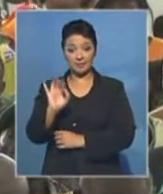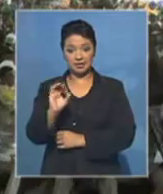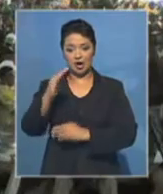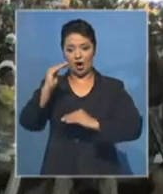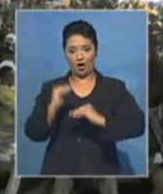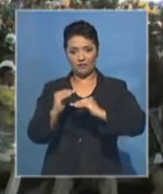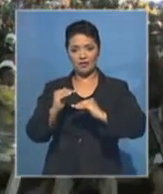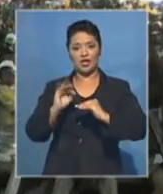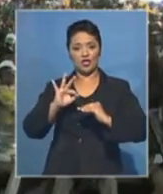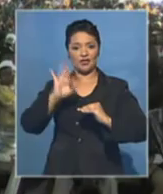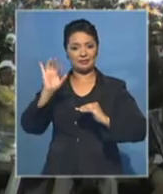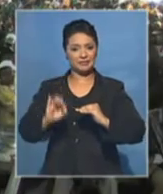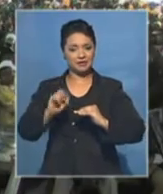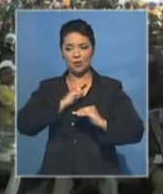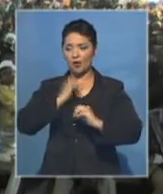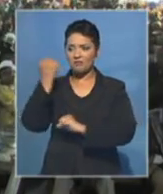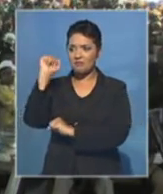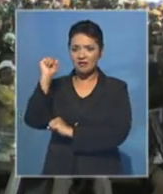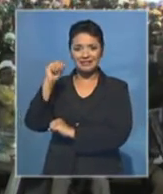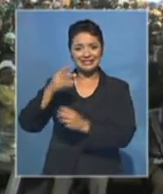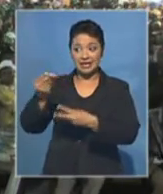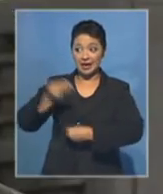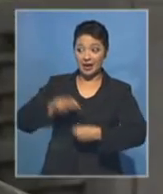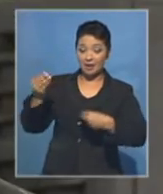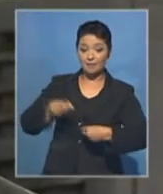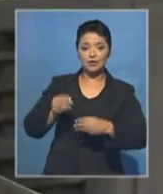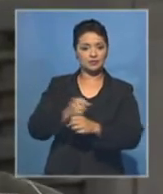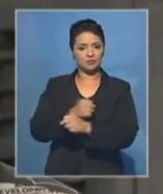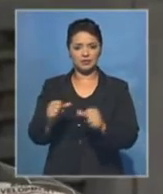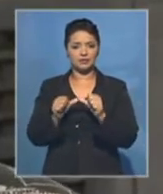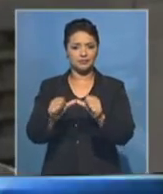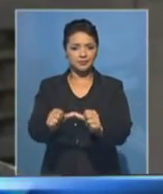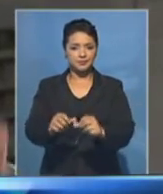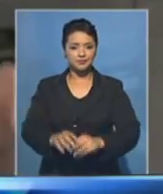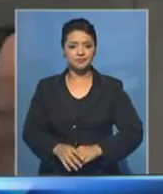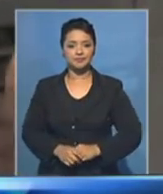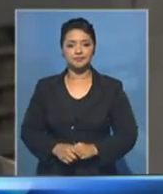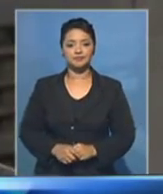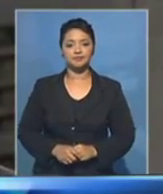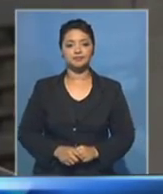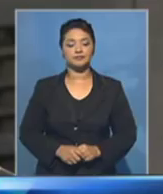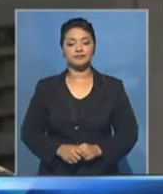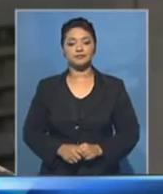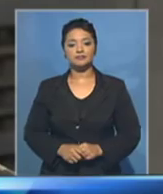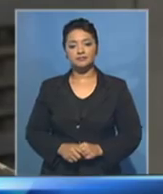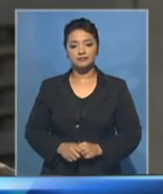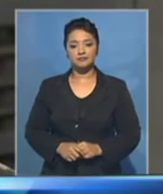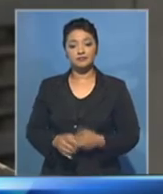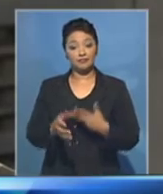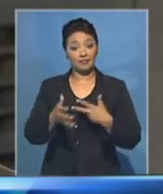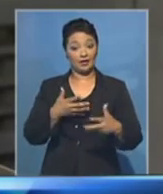target as manufacturers failed to compete with imports. Any people who want to relate it to us